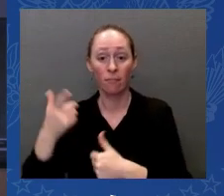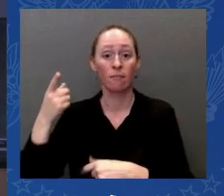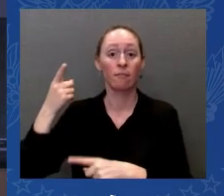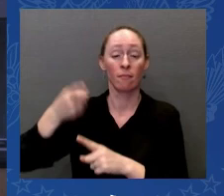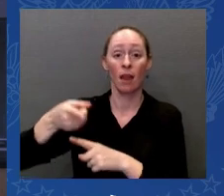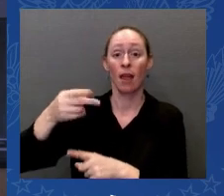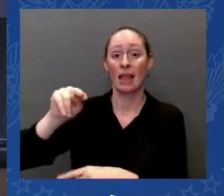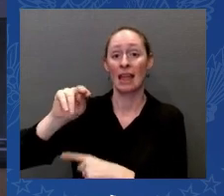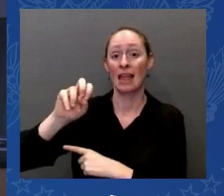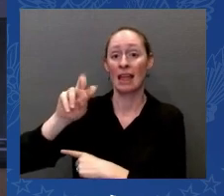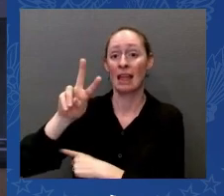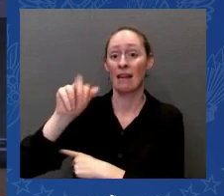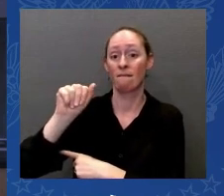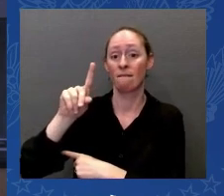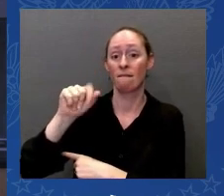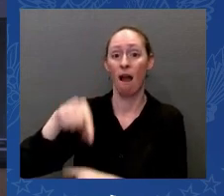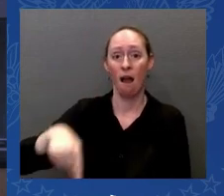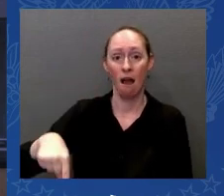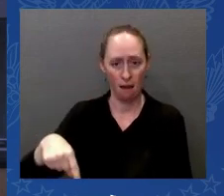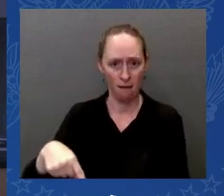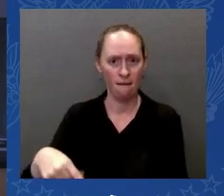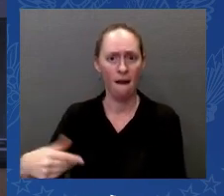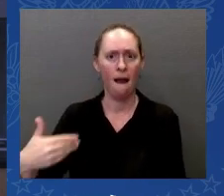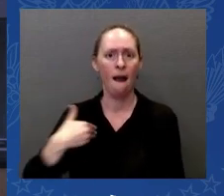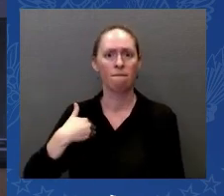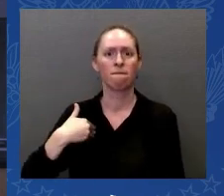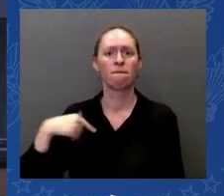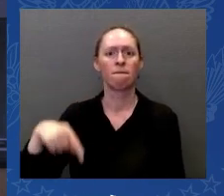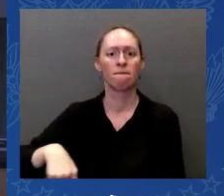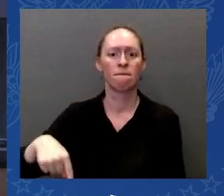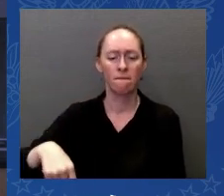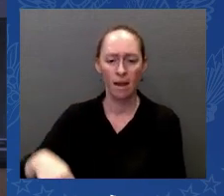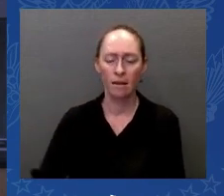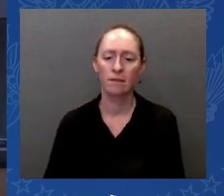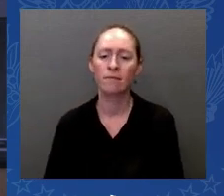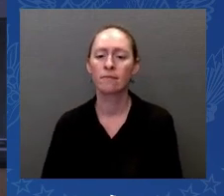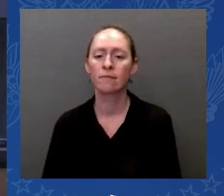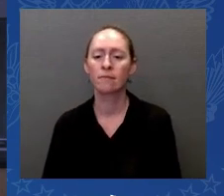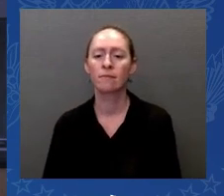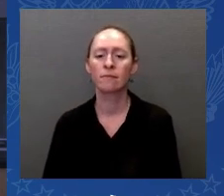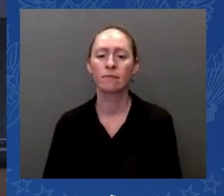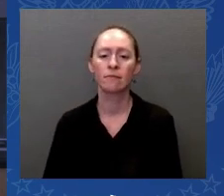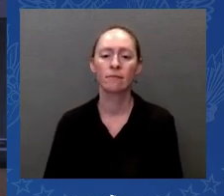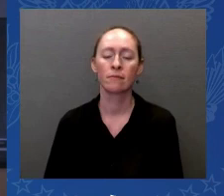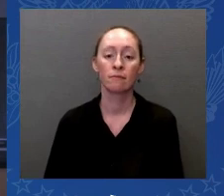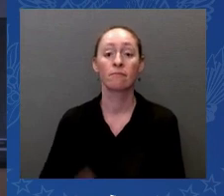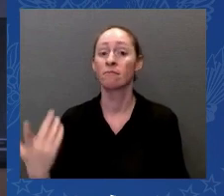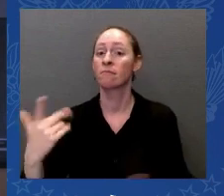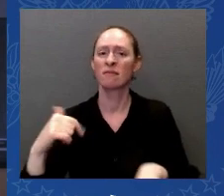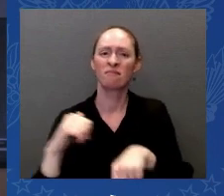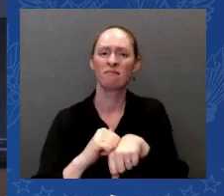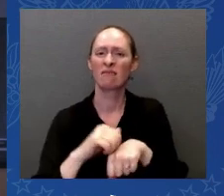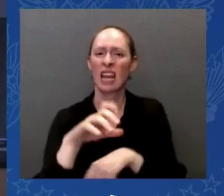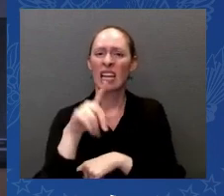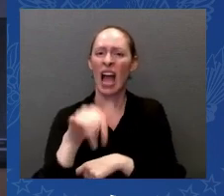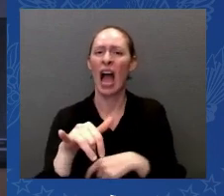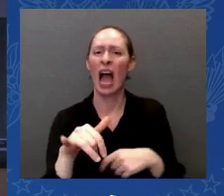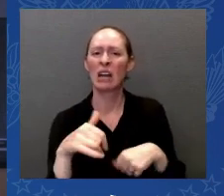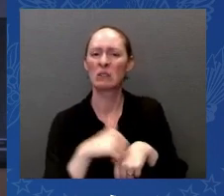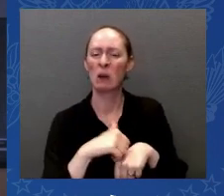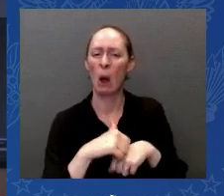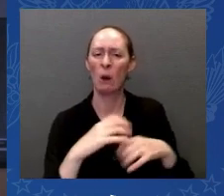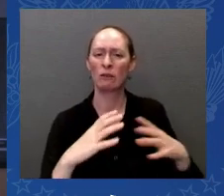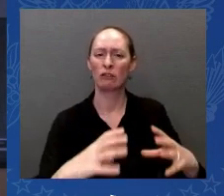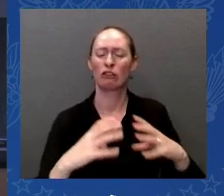that's called a sedimentary claystone deposit. But today, nobody has ever been able to extract lithium from it in an economically